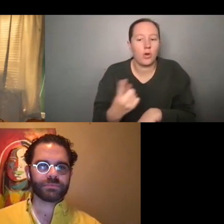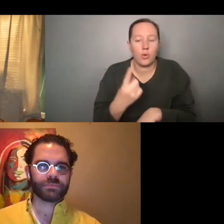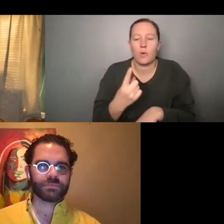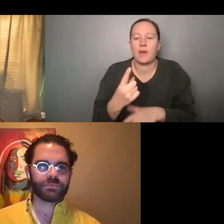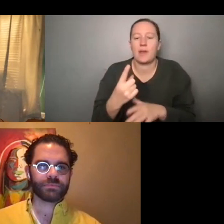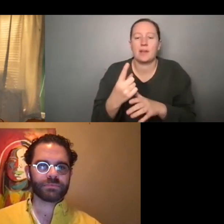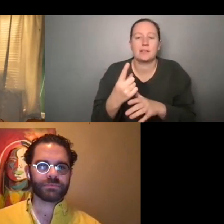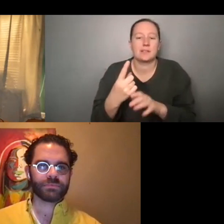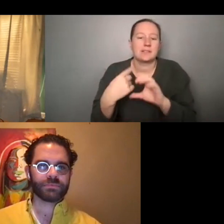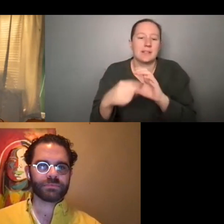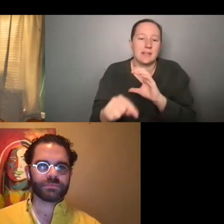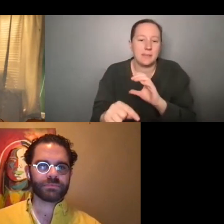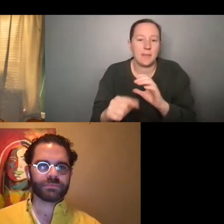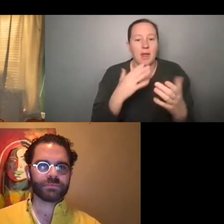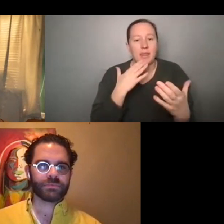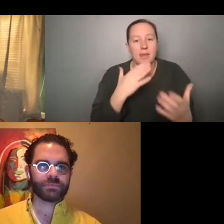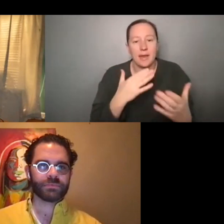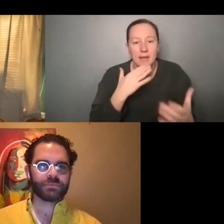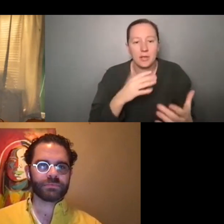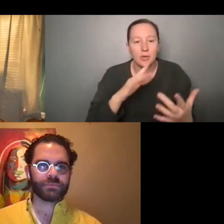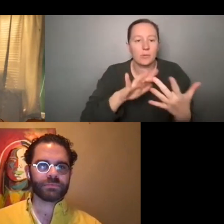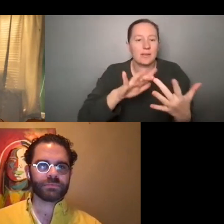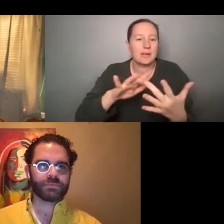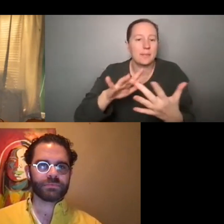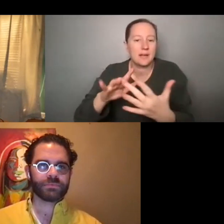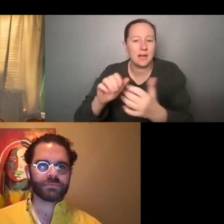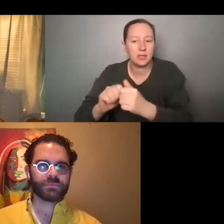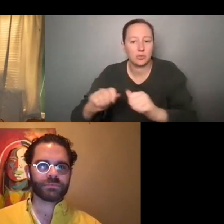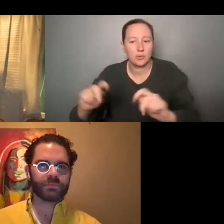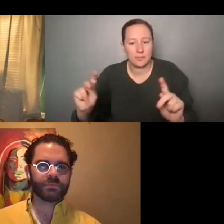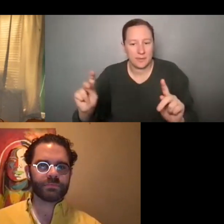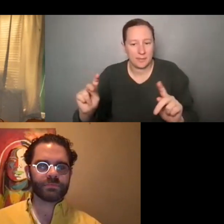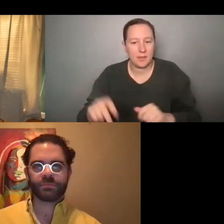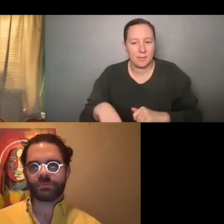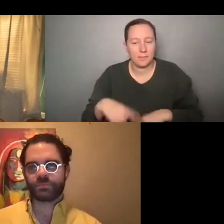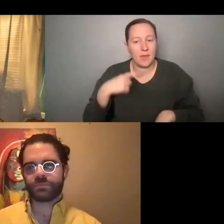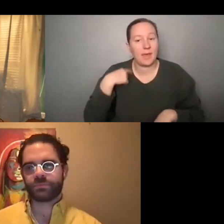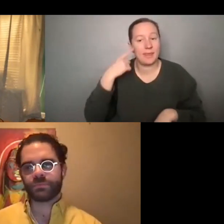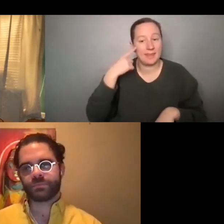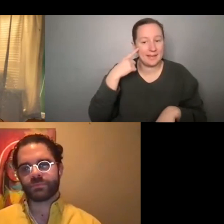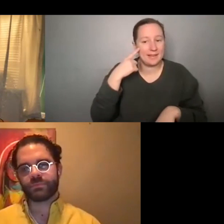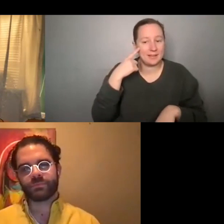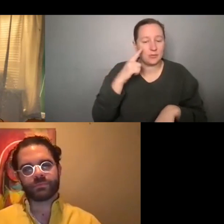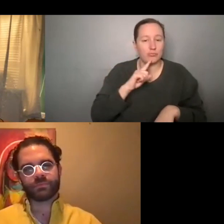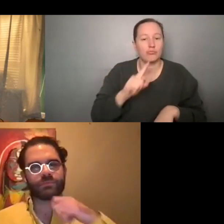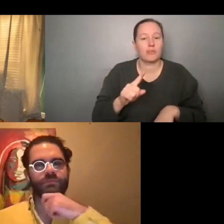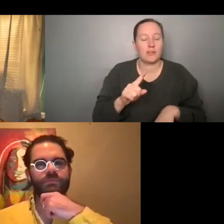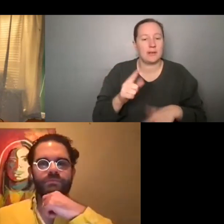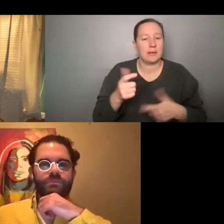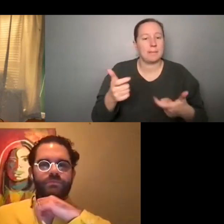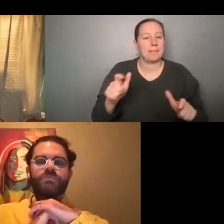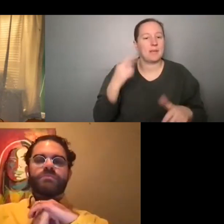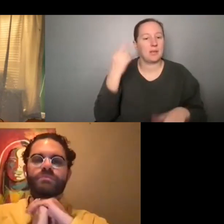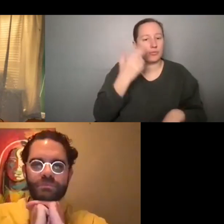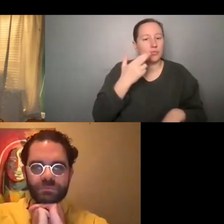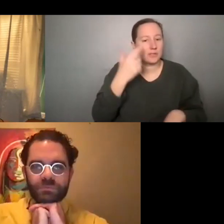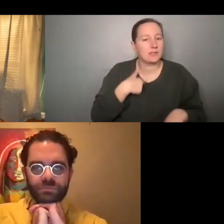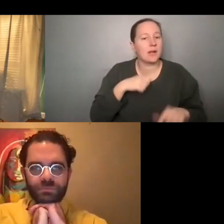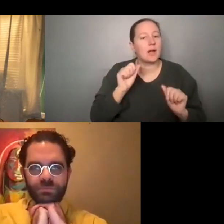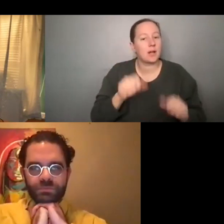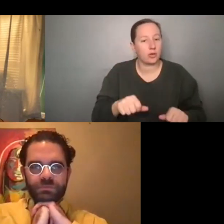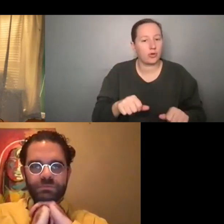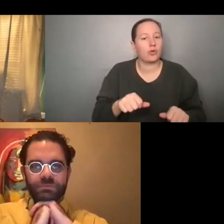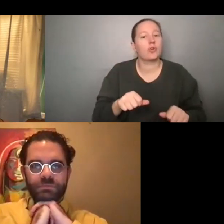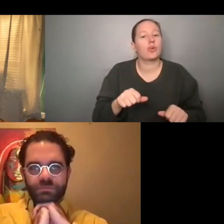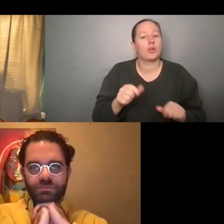you emails and same touch with all of them. and I feel like that was a huge reason why I was able to also get the